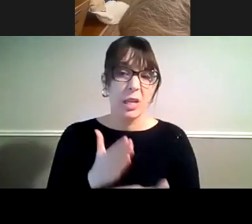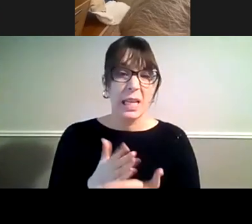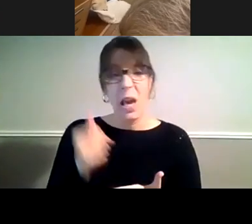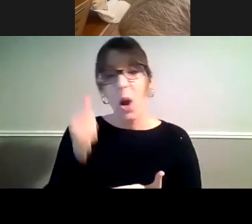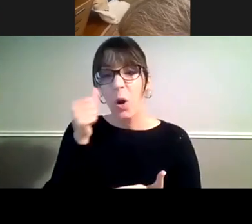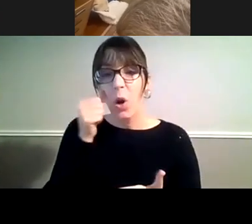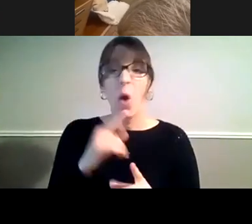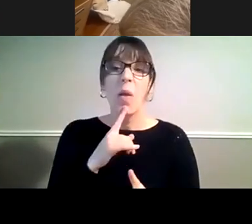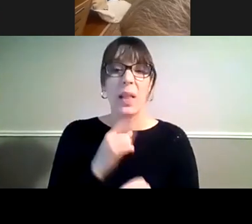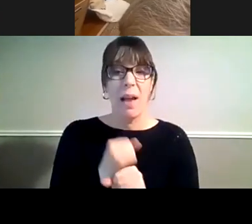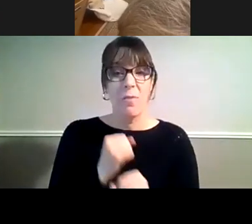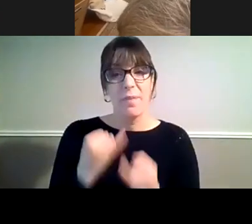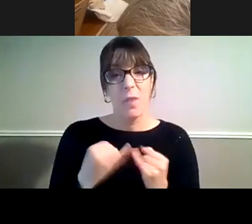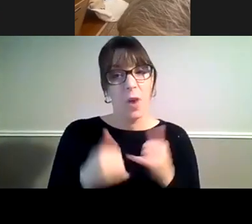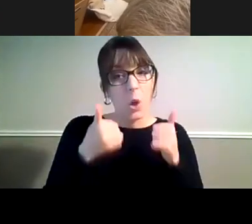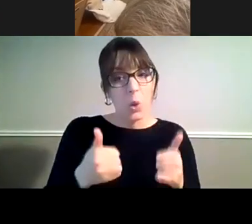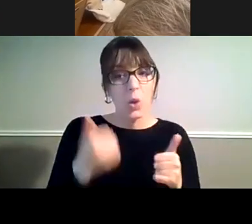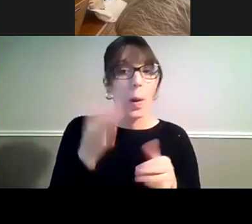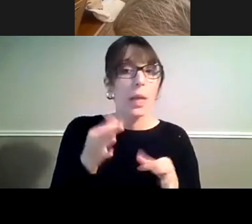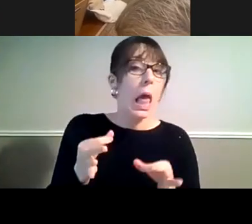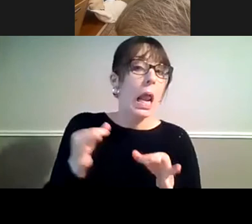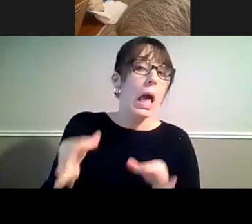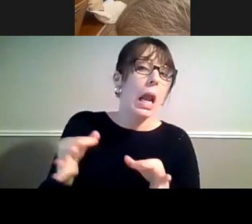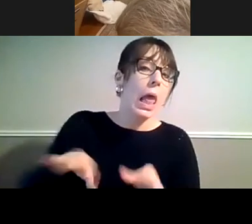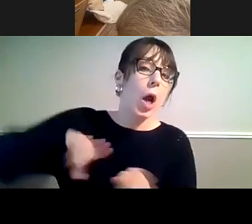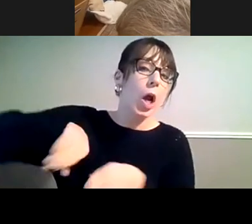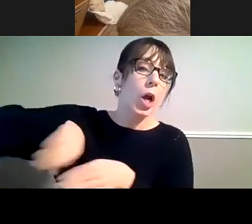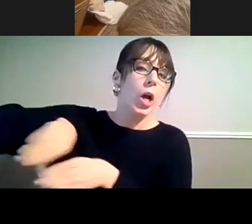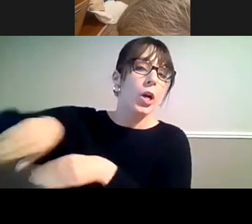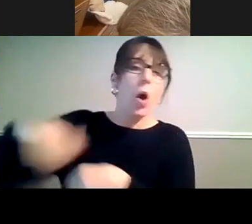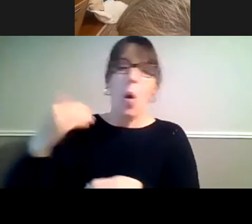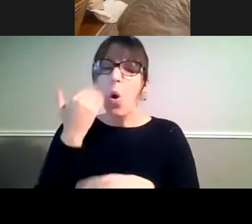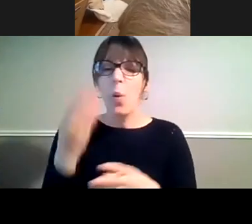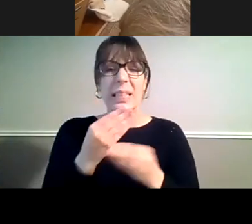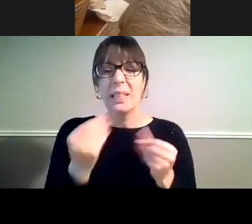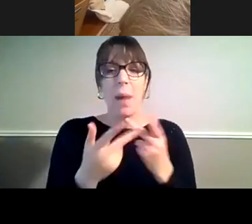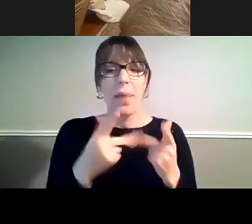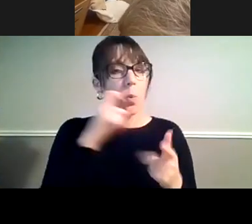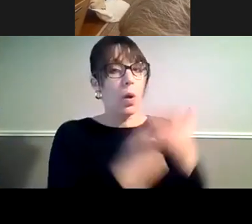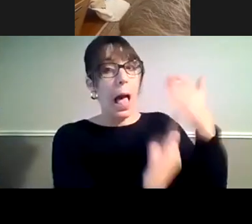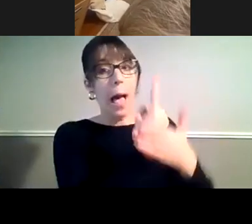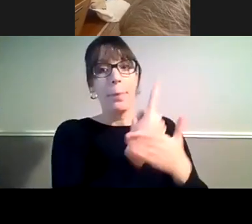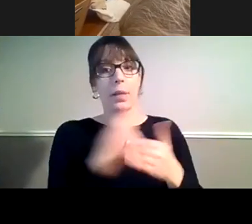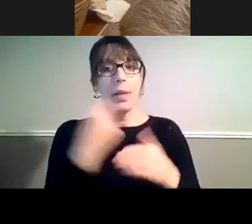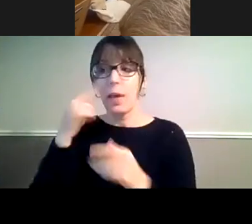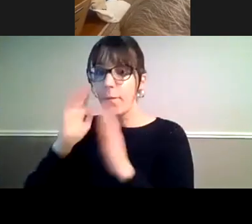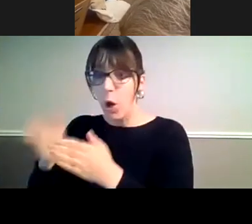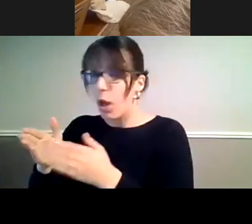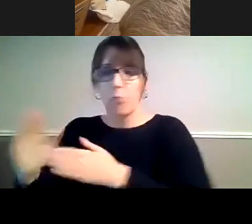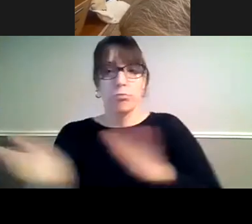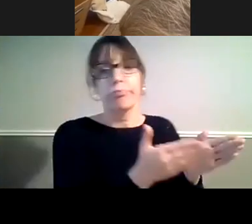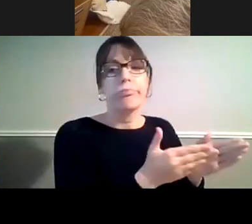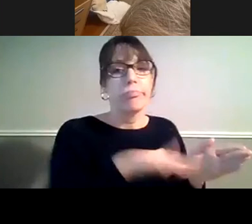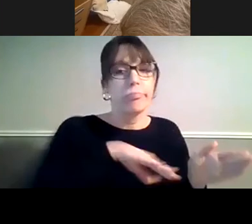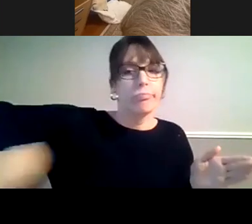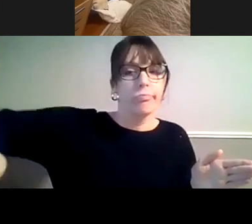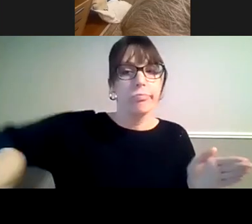things on the back burner. they've always got something else that's more important and I don't want to get into politics